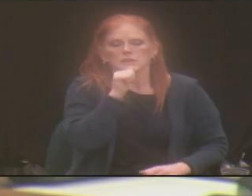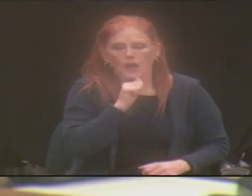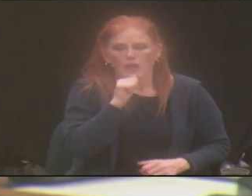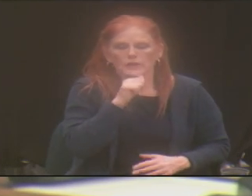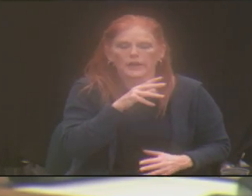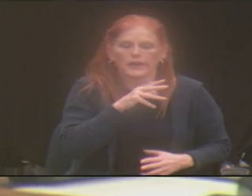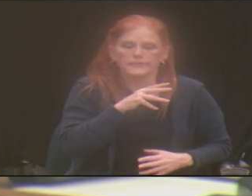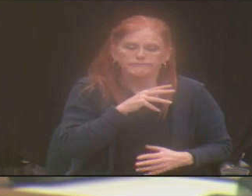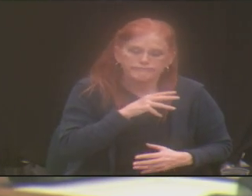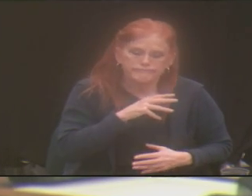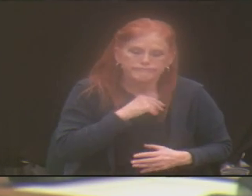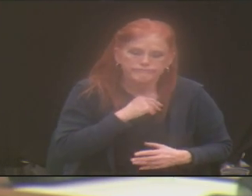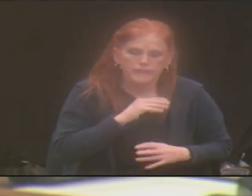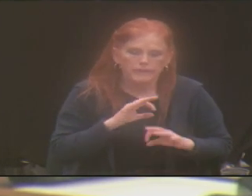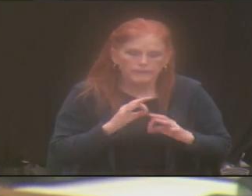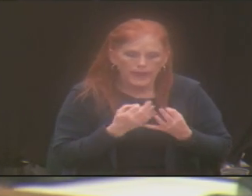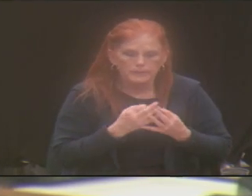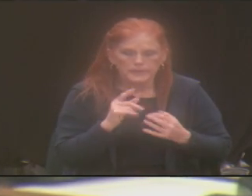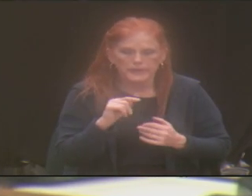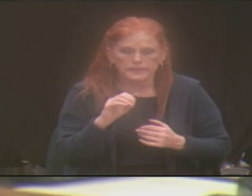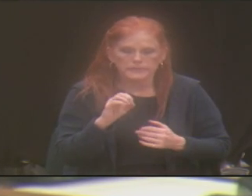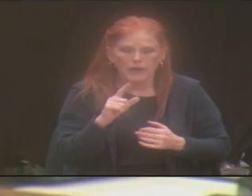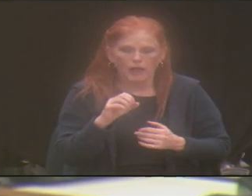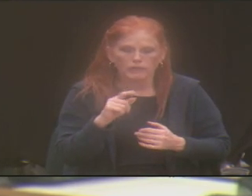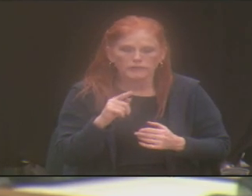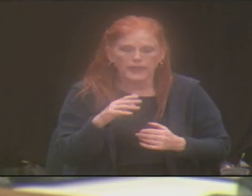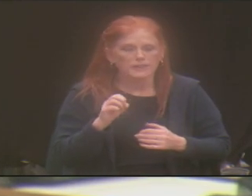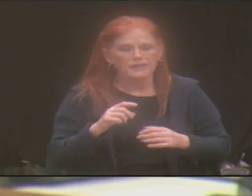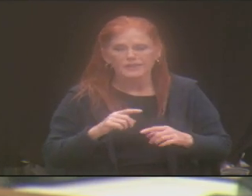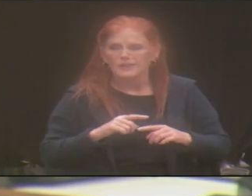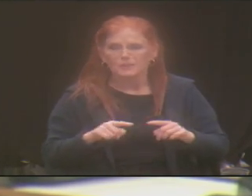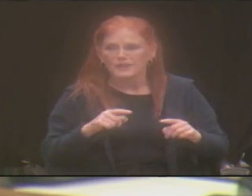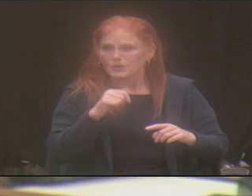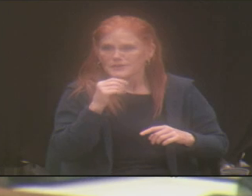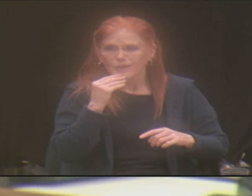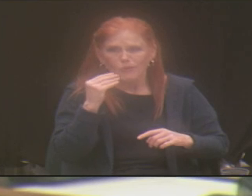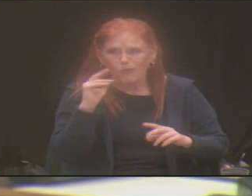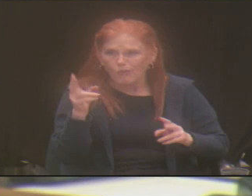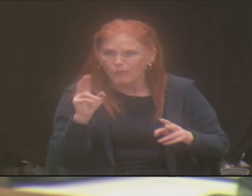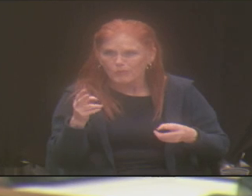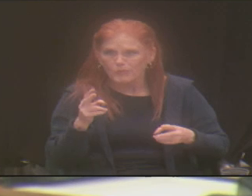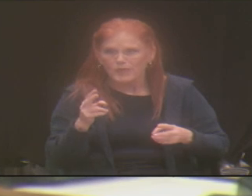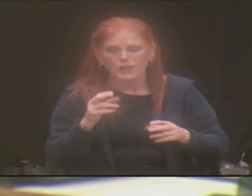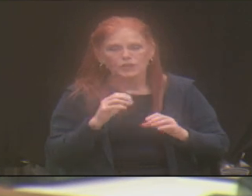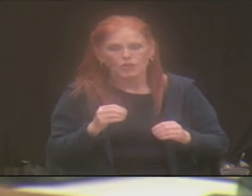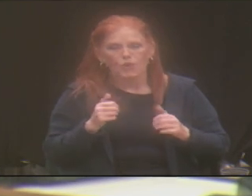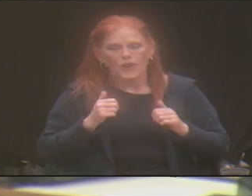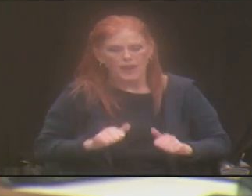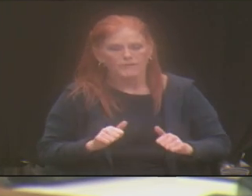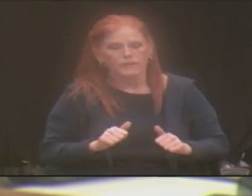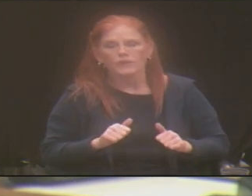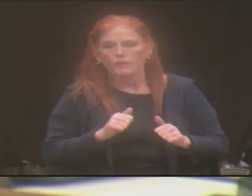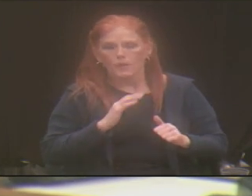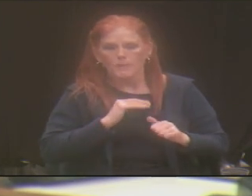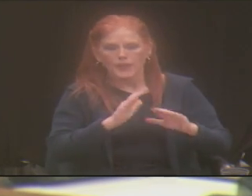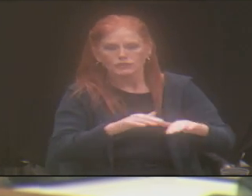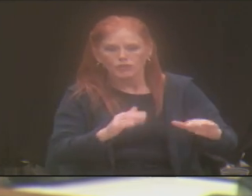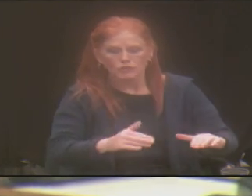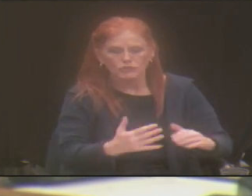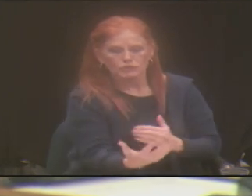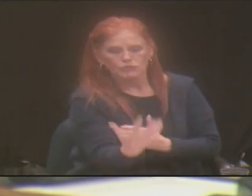children. My children, there was no effort to reach out to them and incorporate them